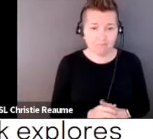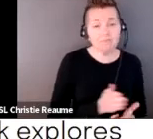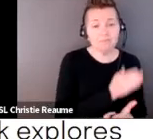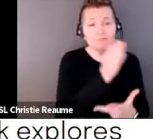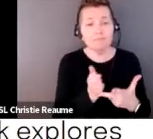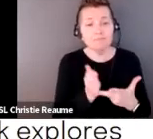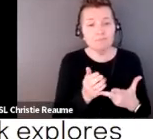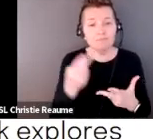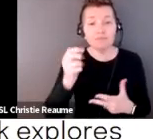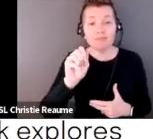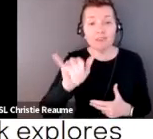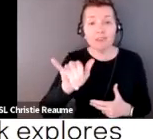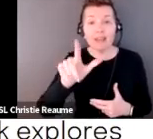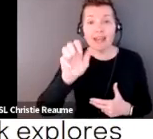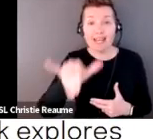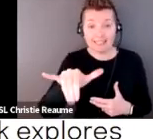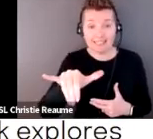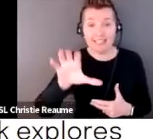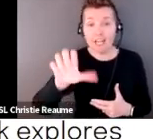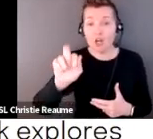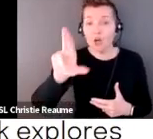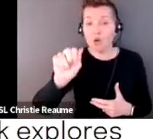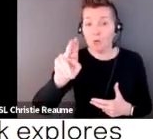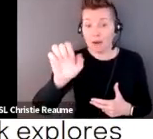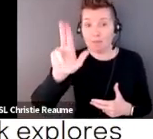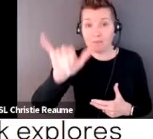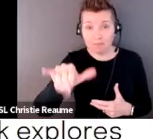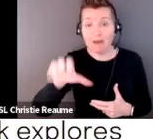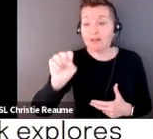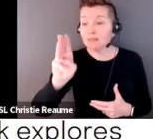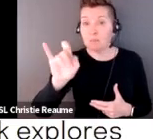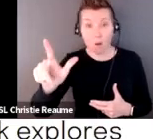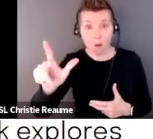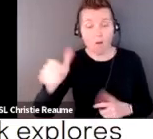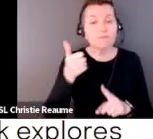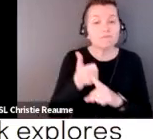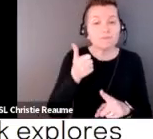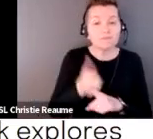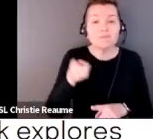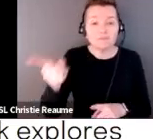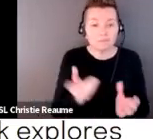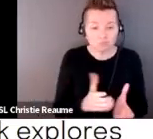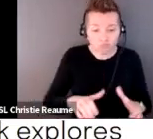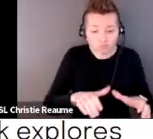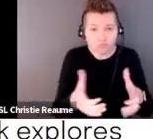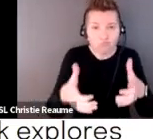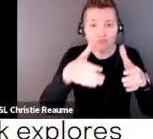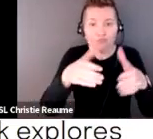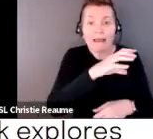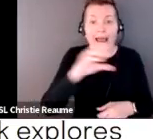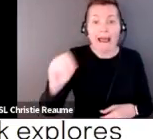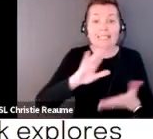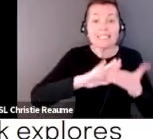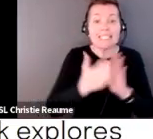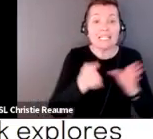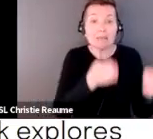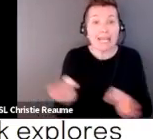And then, last but not least, we have Haley Cranberry Small, who's a ceramicist and urban planner based out of New York City.